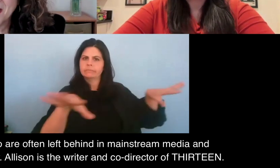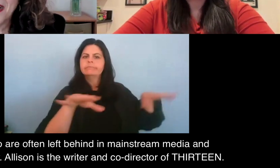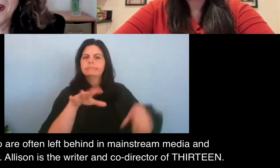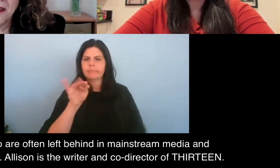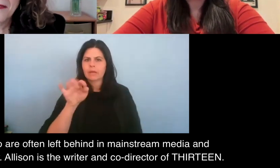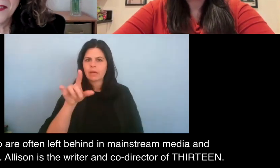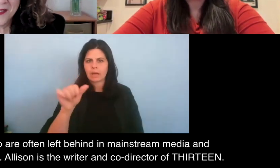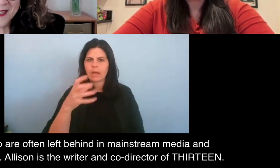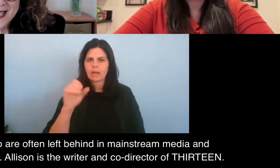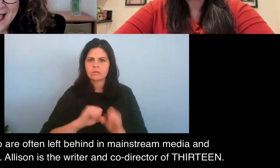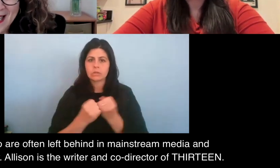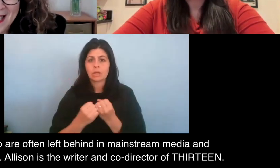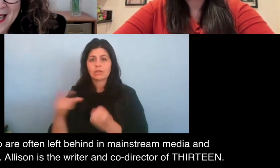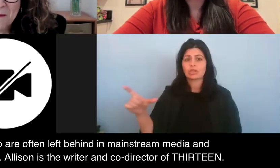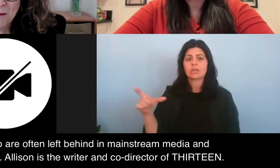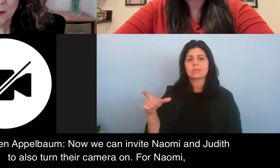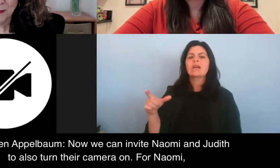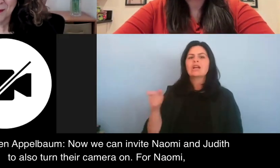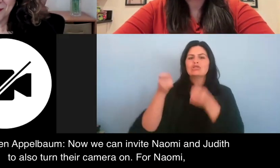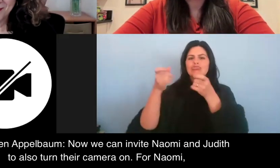of 13.